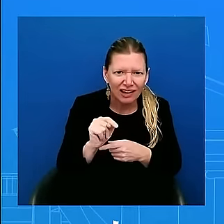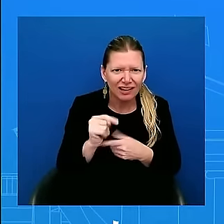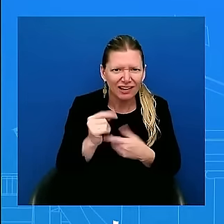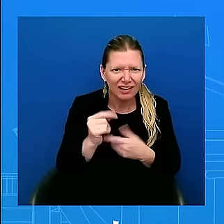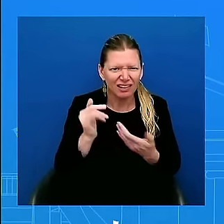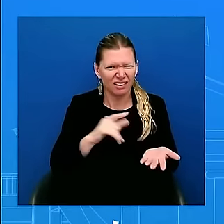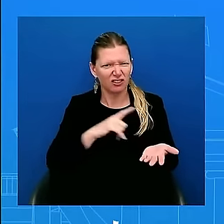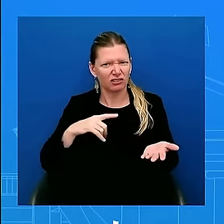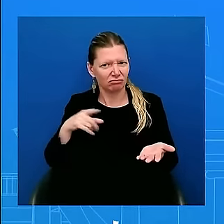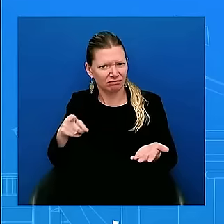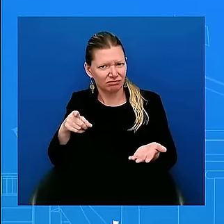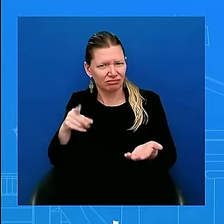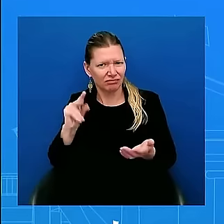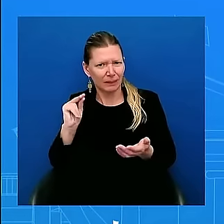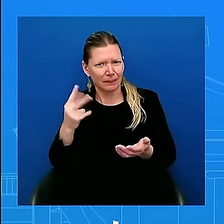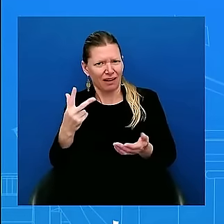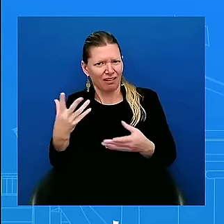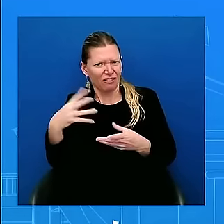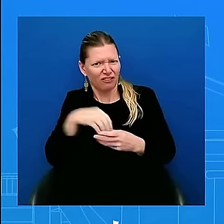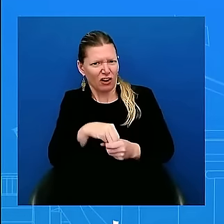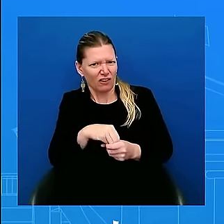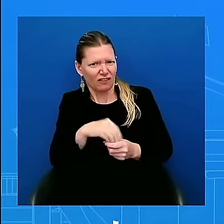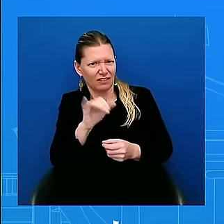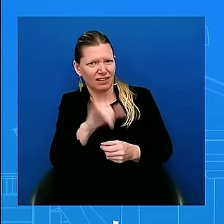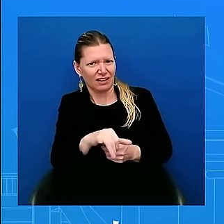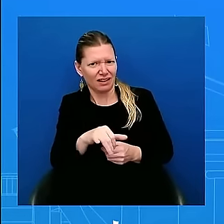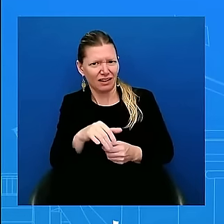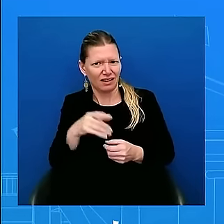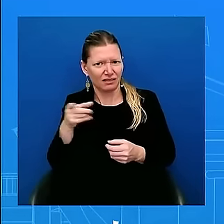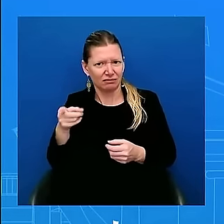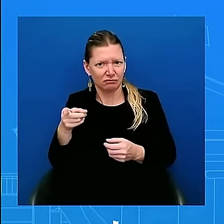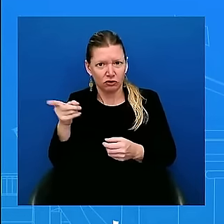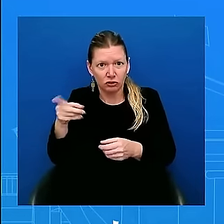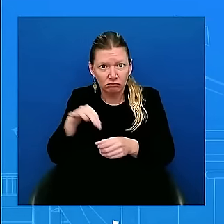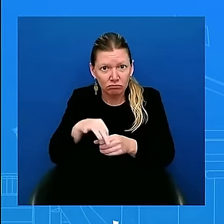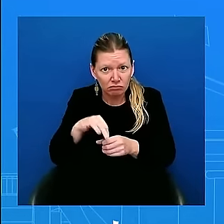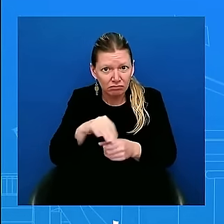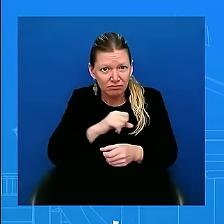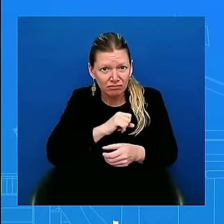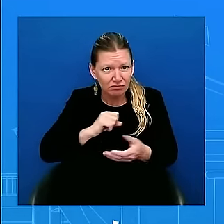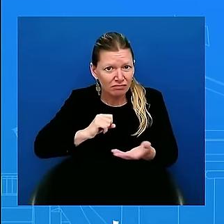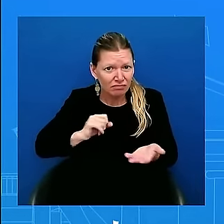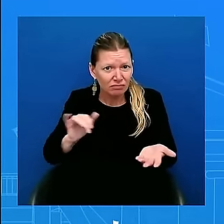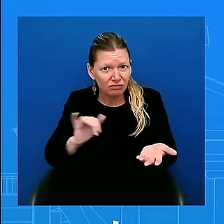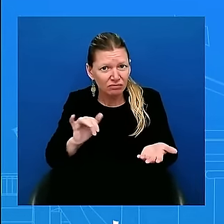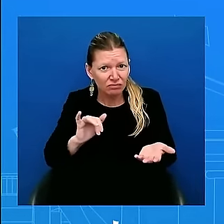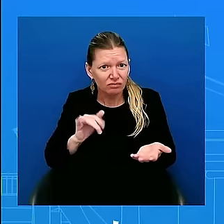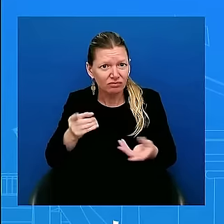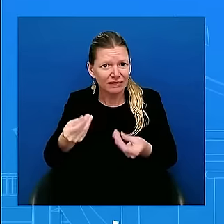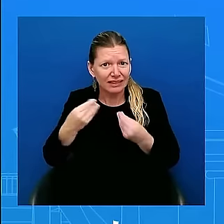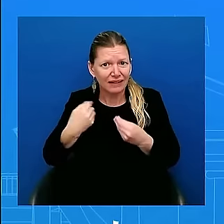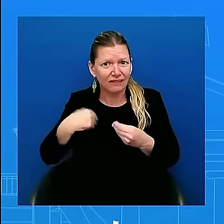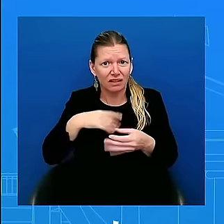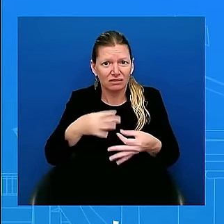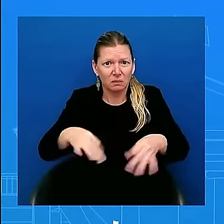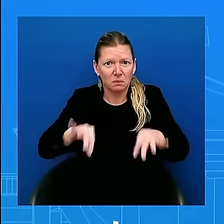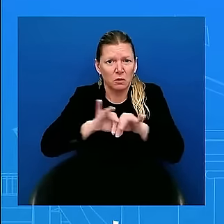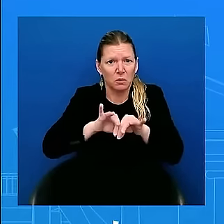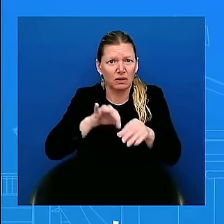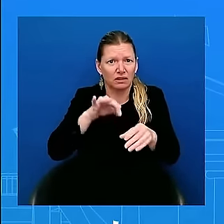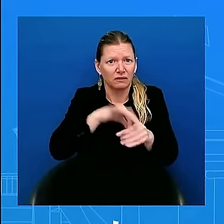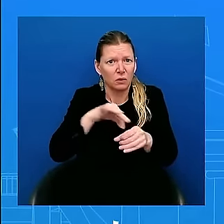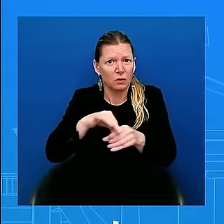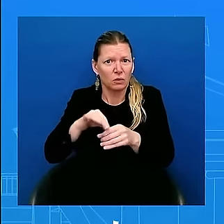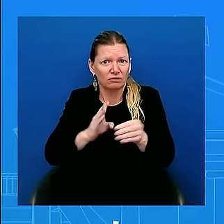important votes in getting things done so they've been partnering partners in this you know I don't want to get into hypotheticals here about